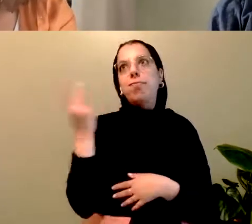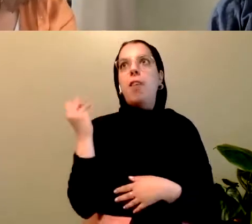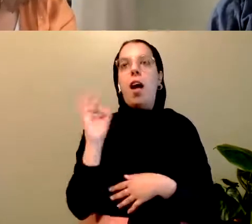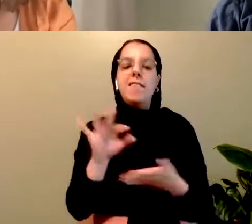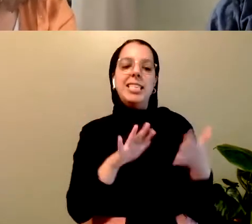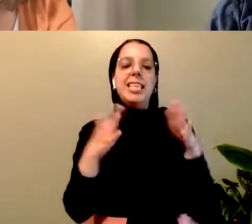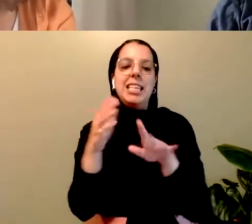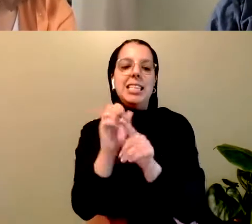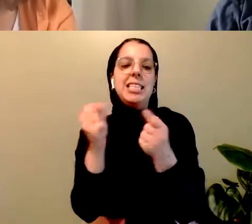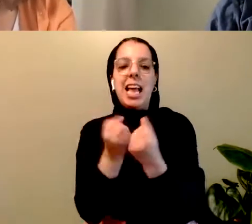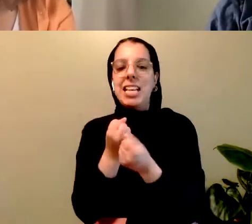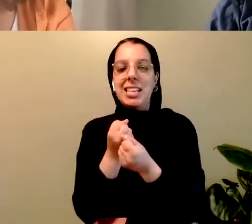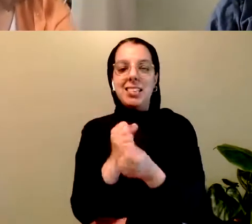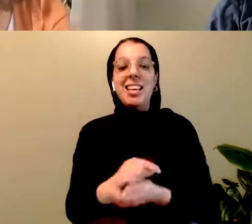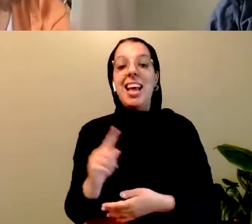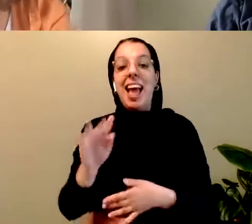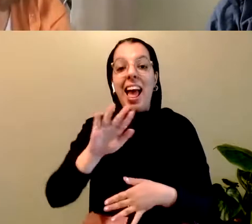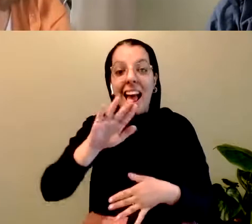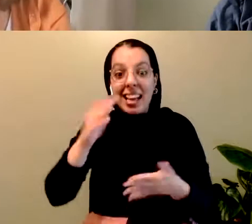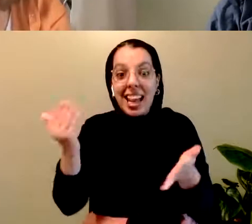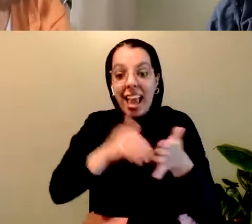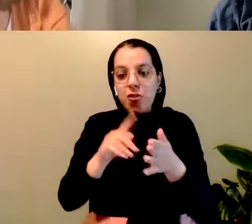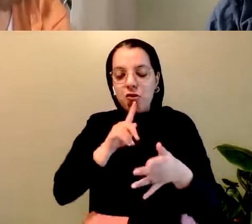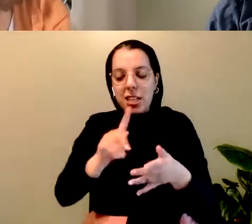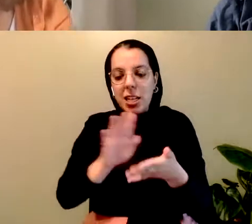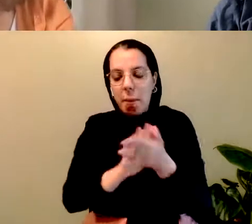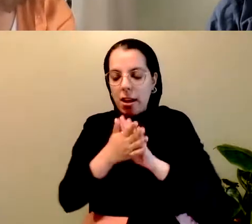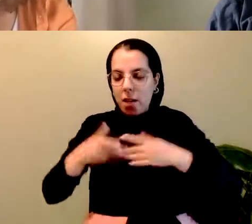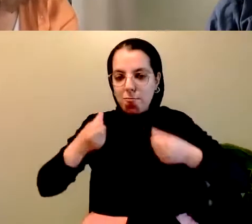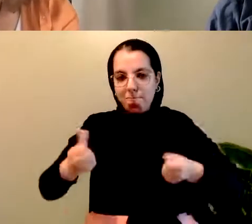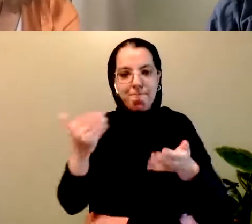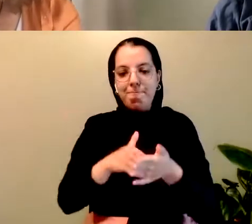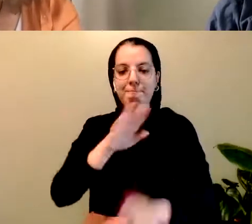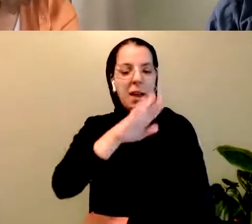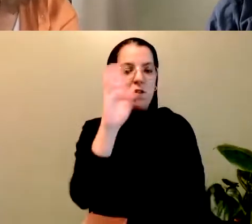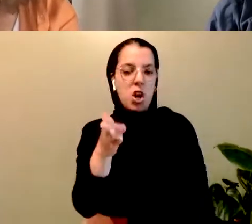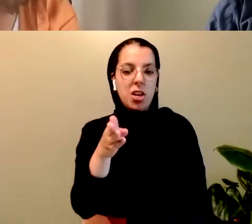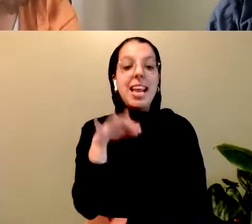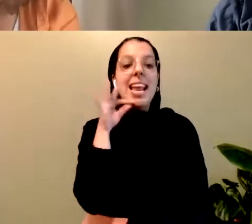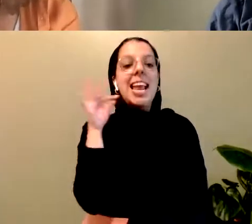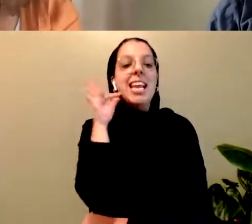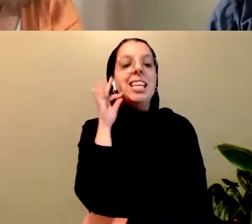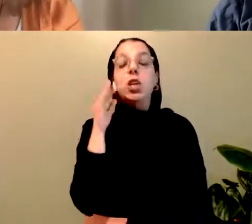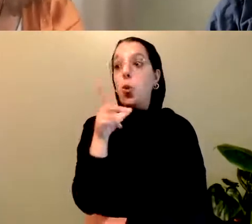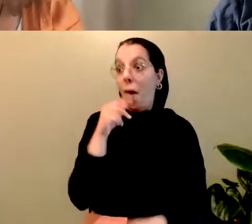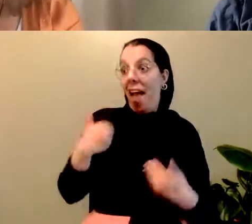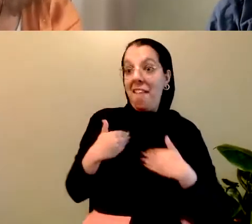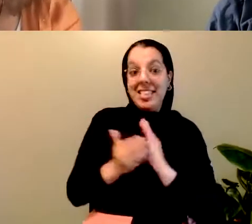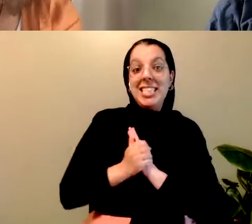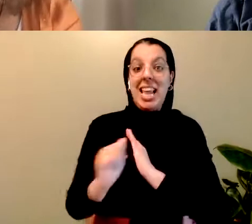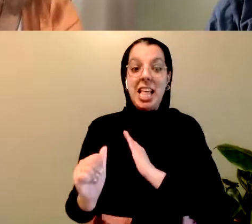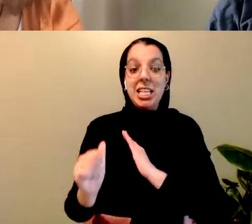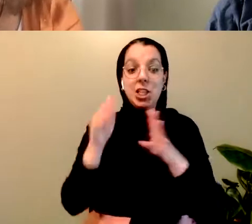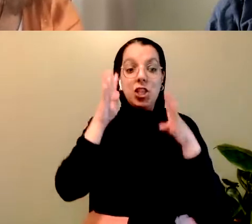They can never, it is said, regain real form or substance. Indians with creative talent should therefore develop